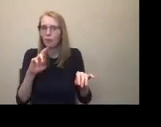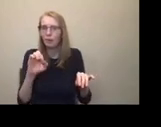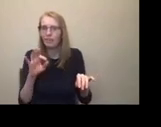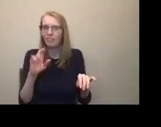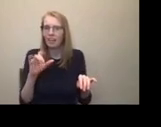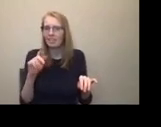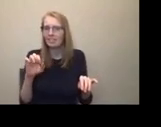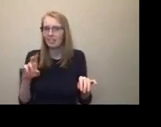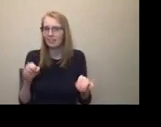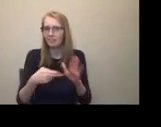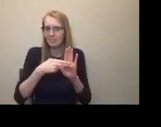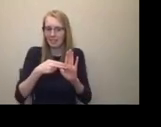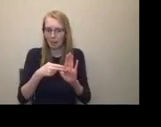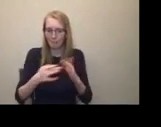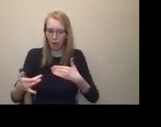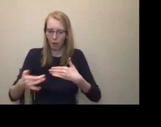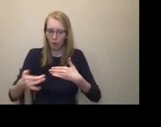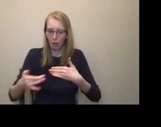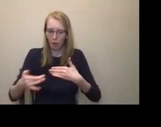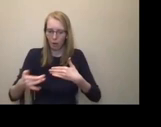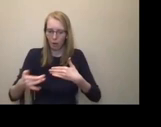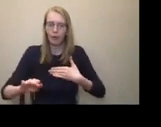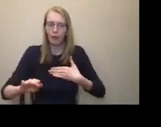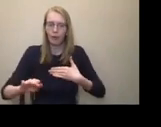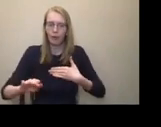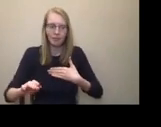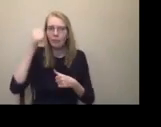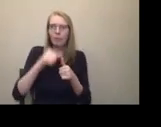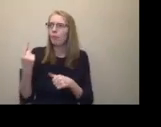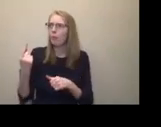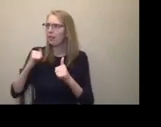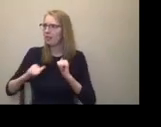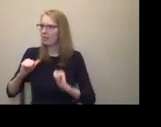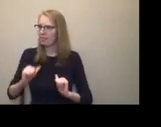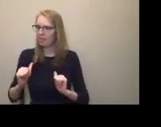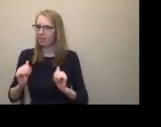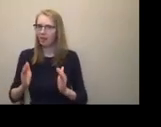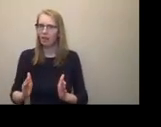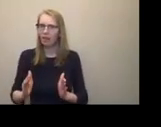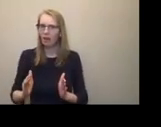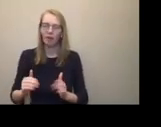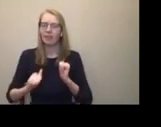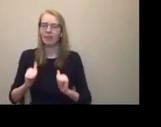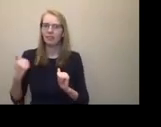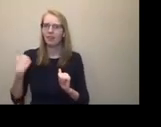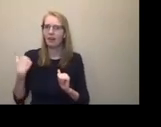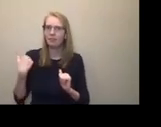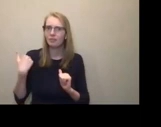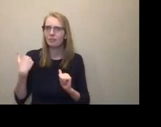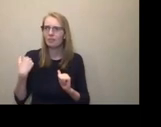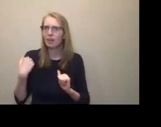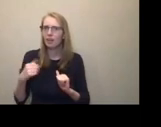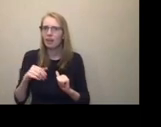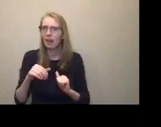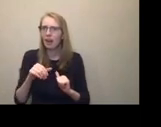have an old spiral staircase, and poor blind actors, the only thing that saved them from plummeting down that staircase was the fact that we put twinkle